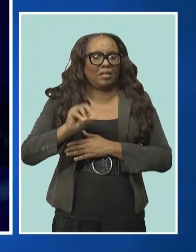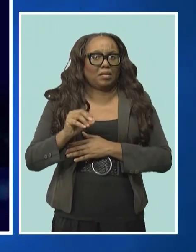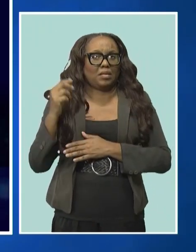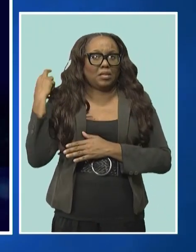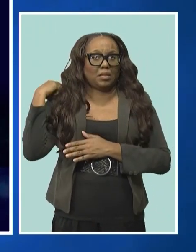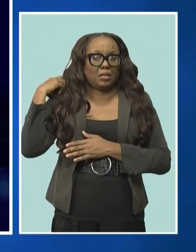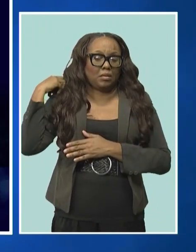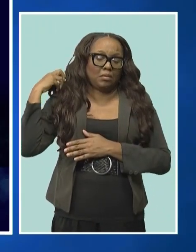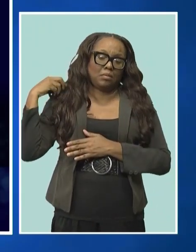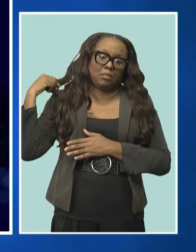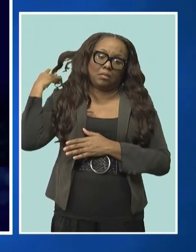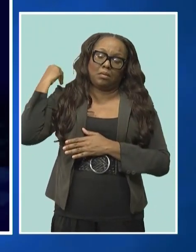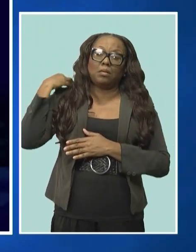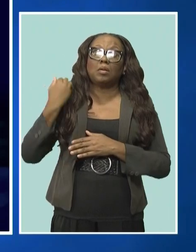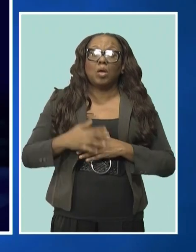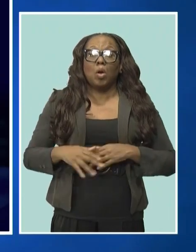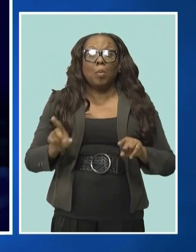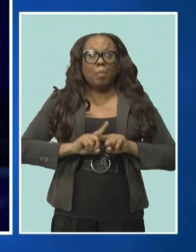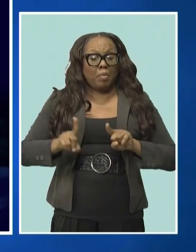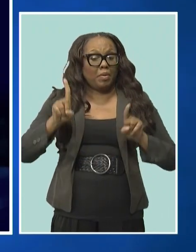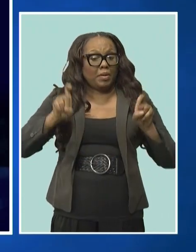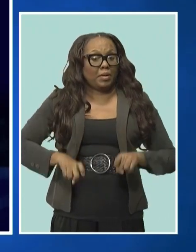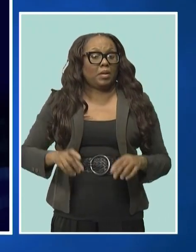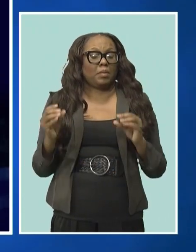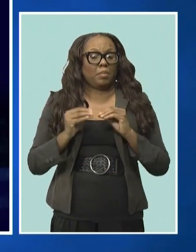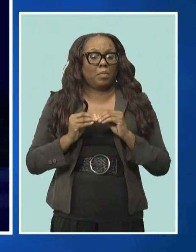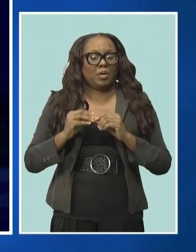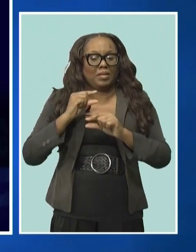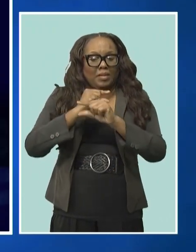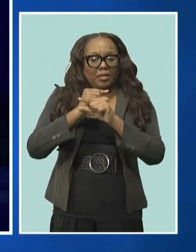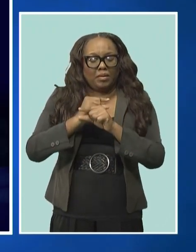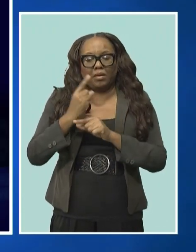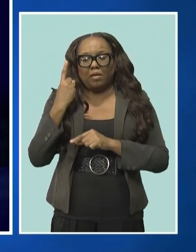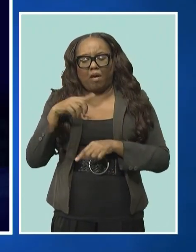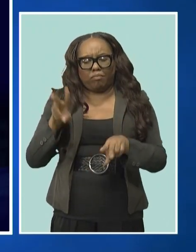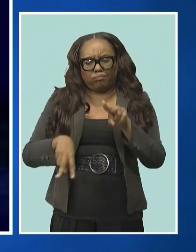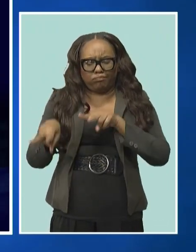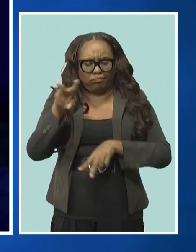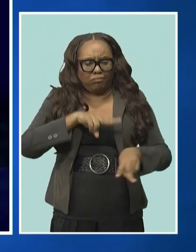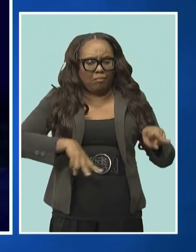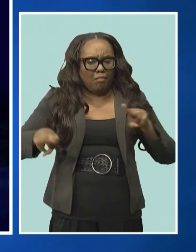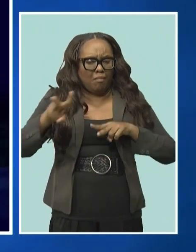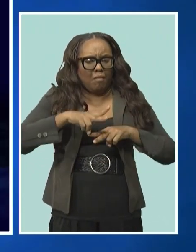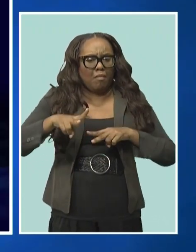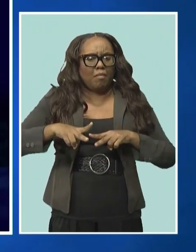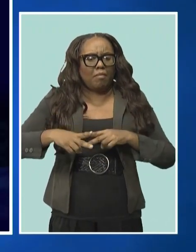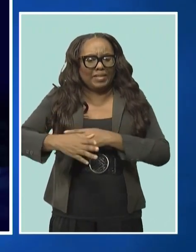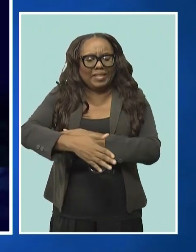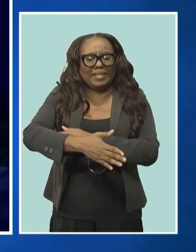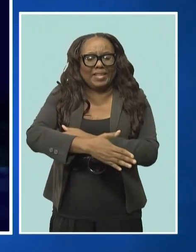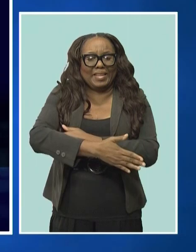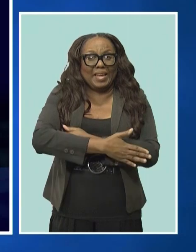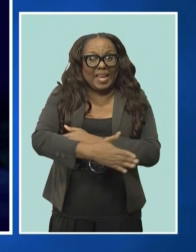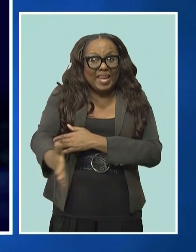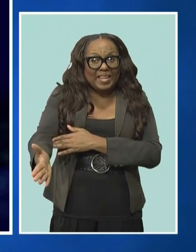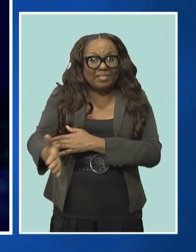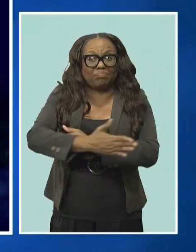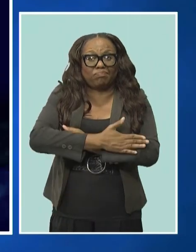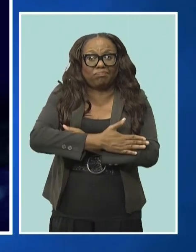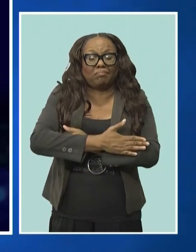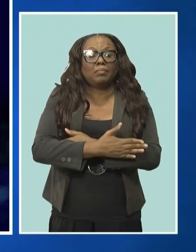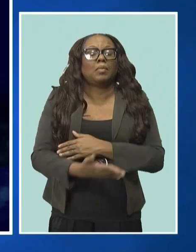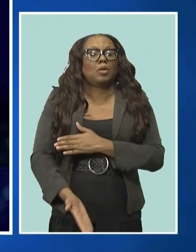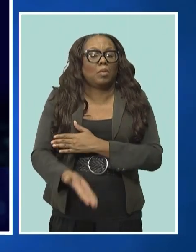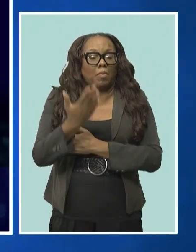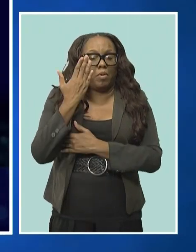However, there is still need for additional security to man the gate in the morning, and we are hopeful that the Board of Management can address this issue